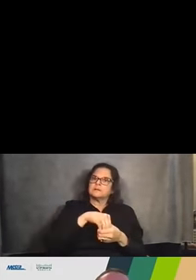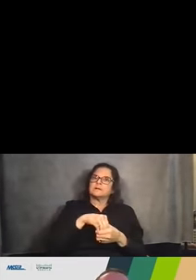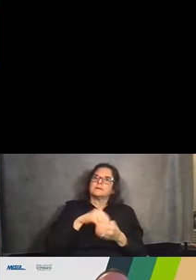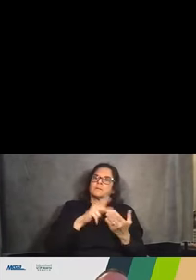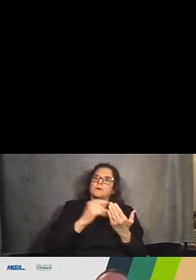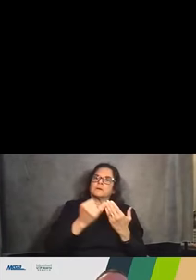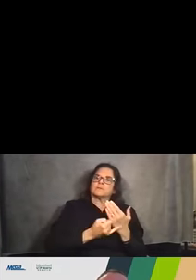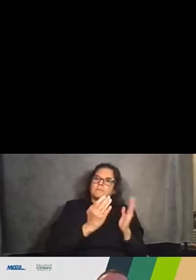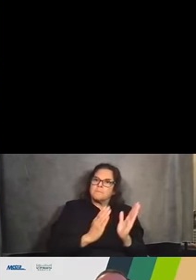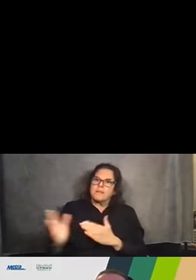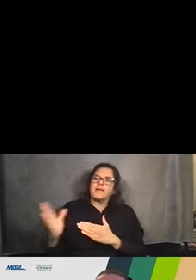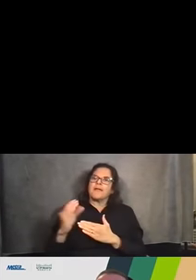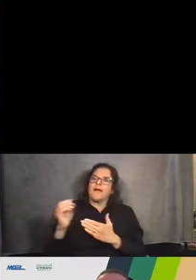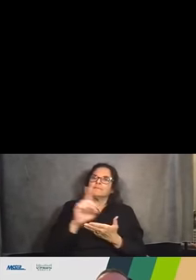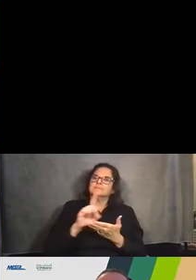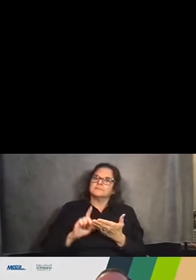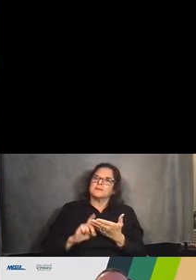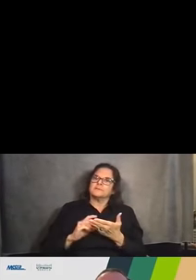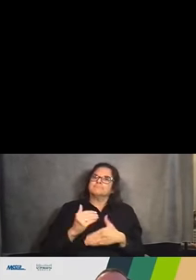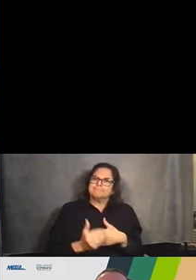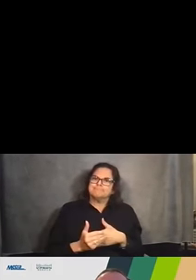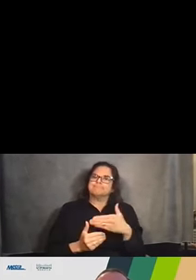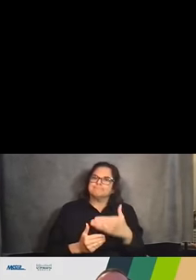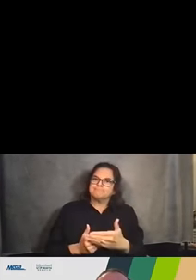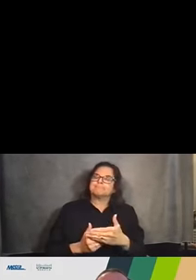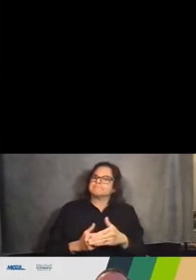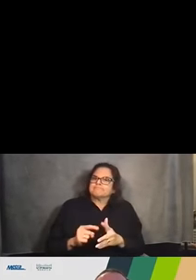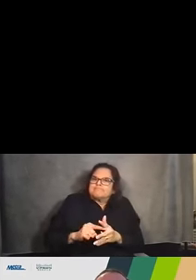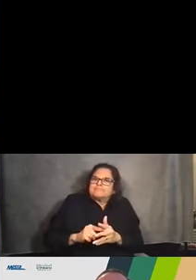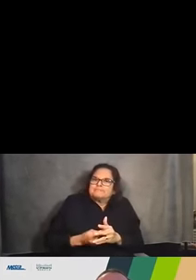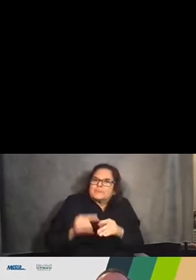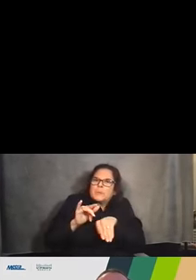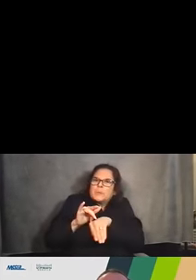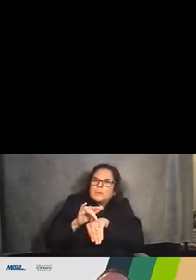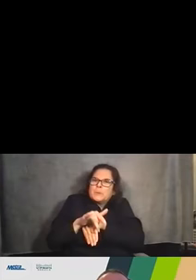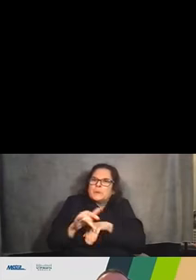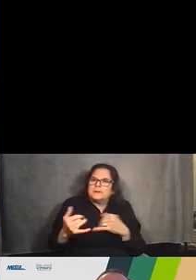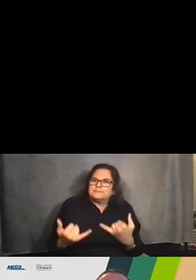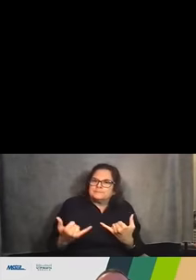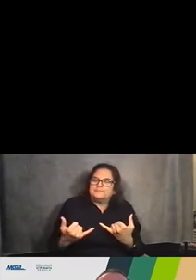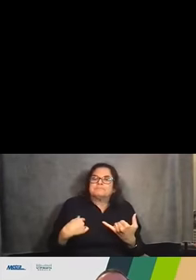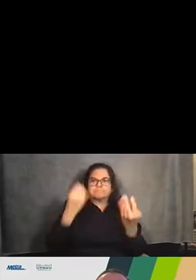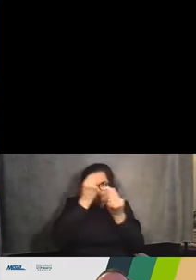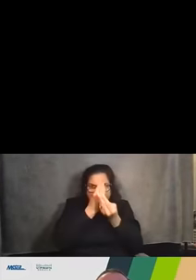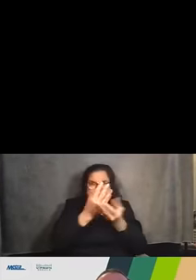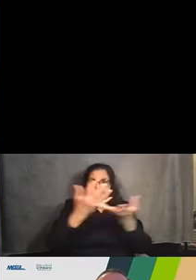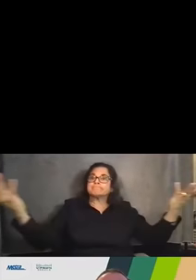And again, we are just starting off here and wanted to provide information to the public as part of this